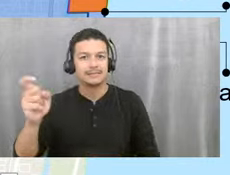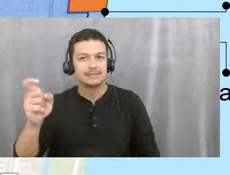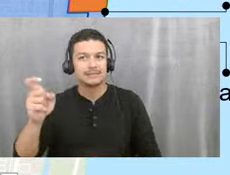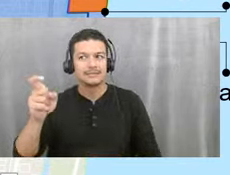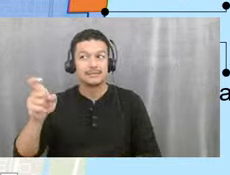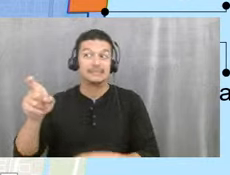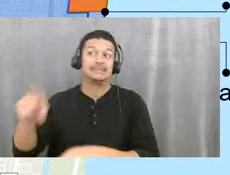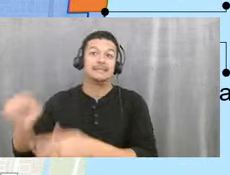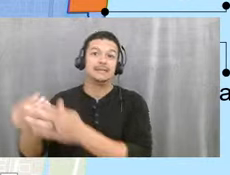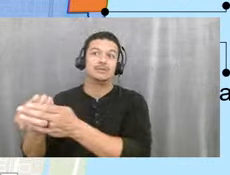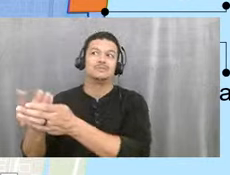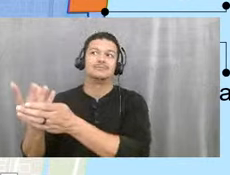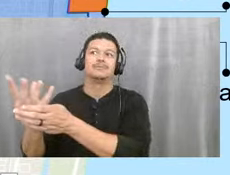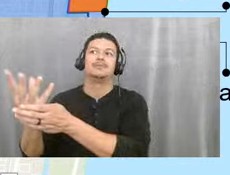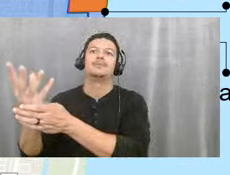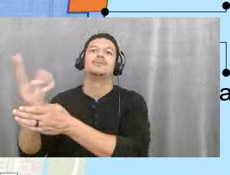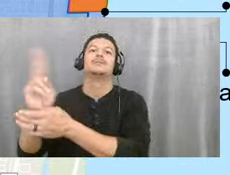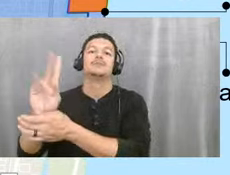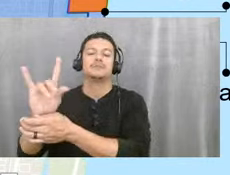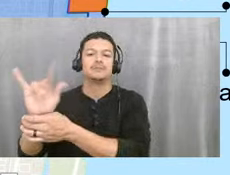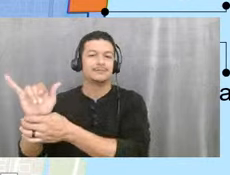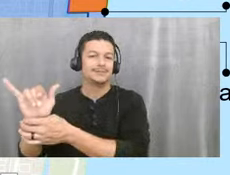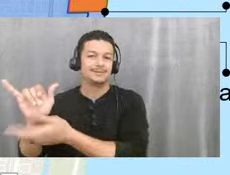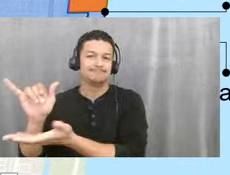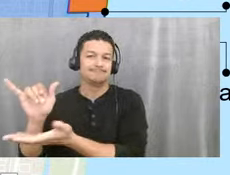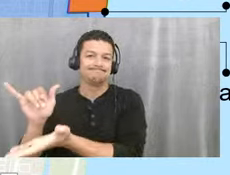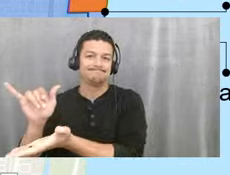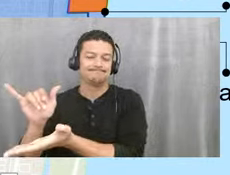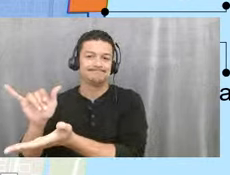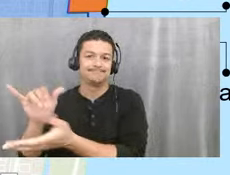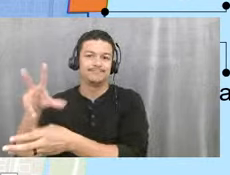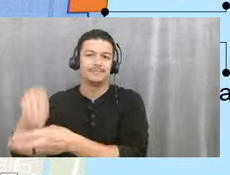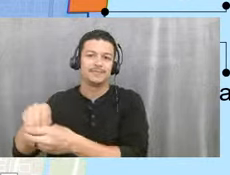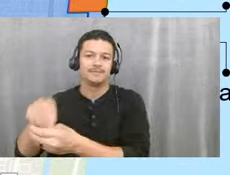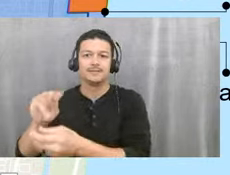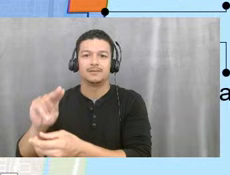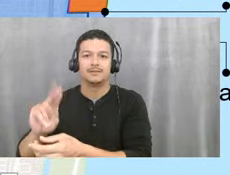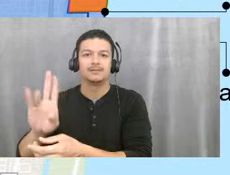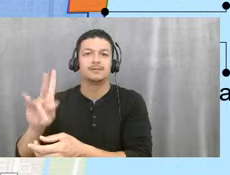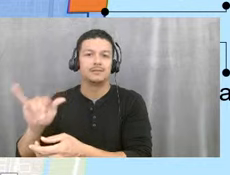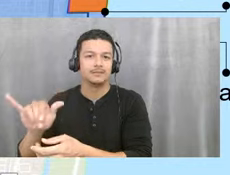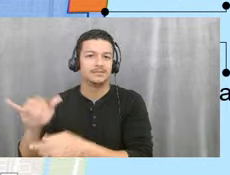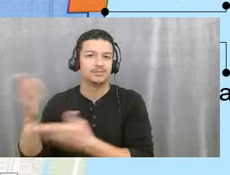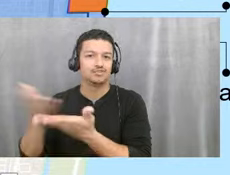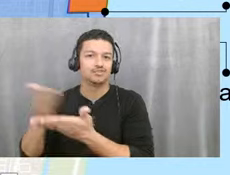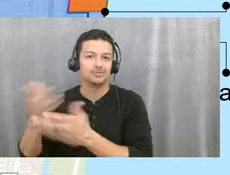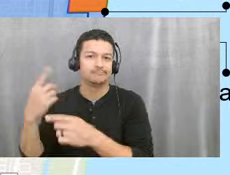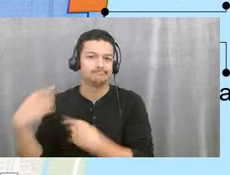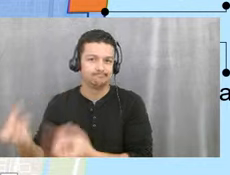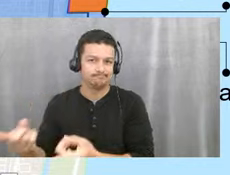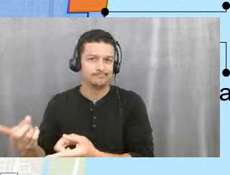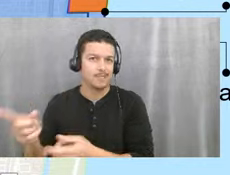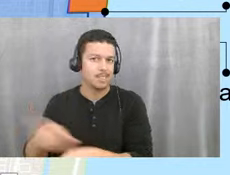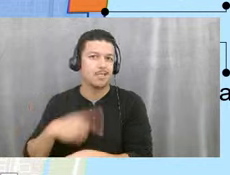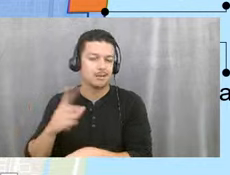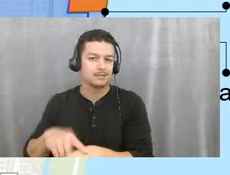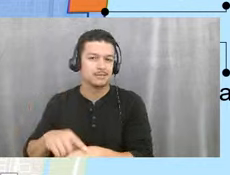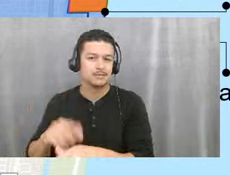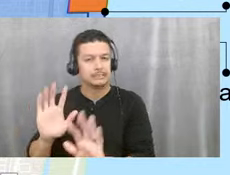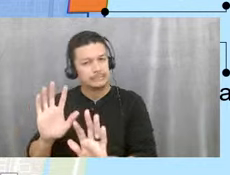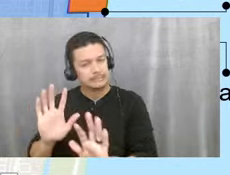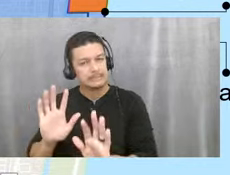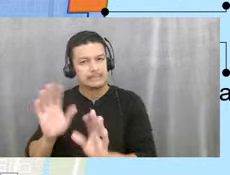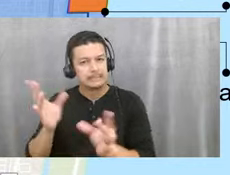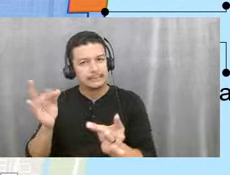um, and they have been within the Gulf utility service for quite some time now. Now it's a little bit gray on whether it could be